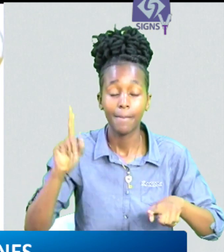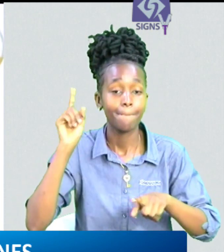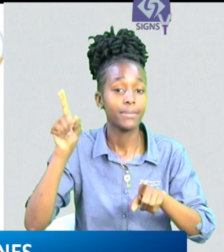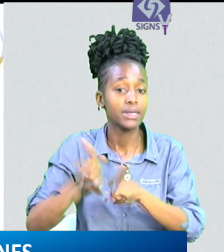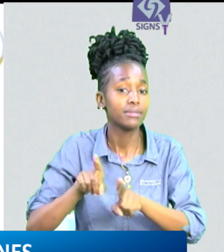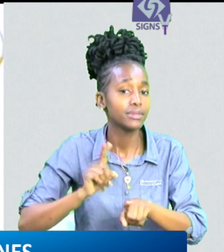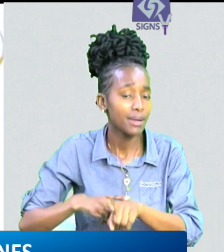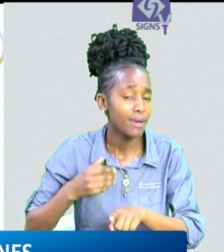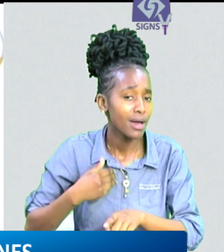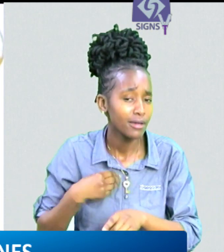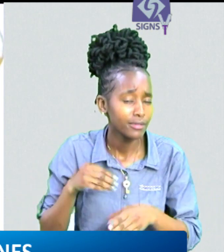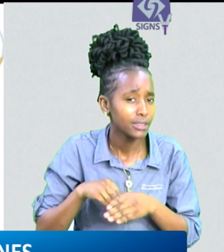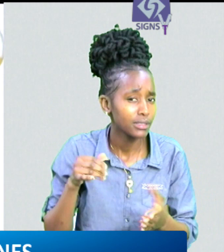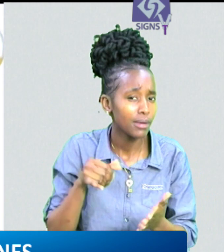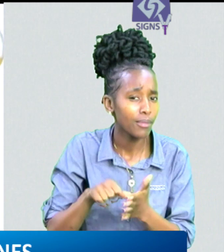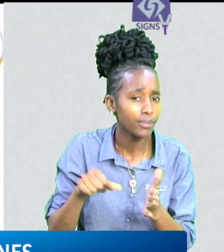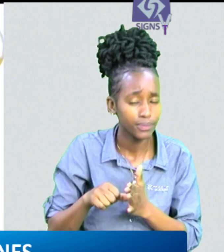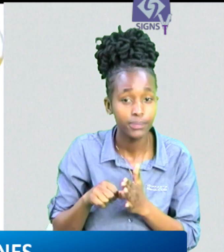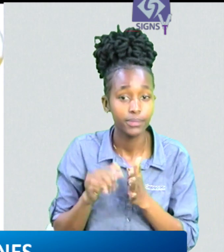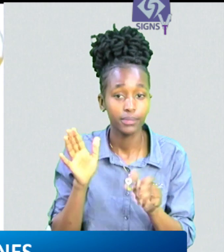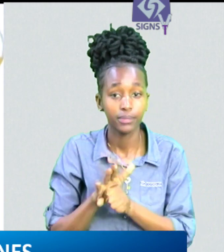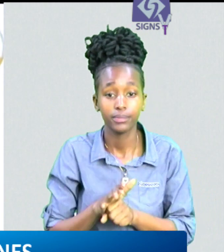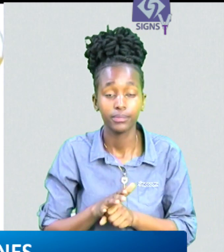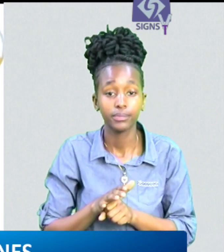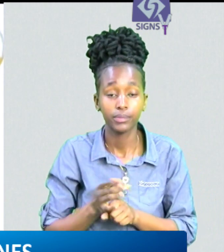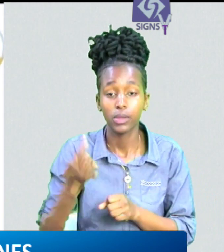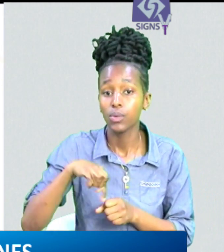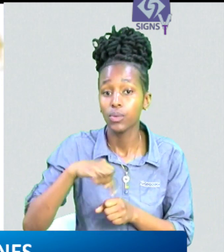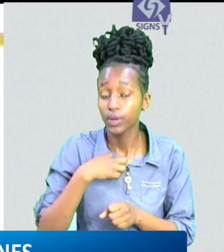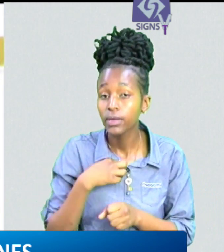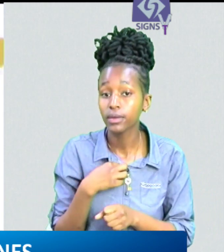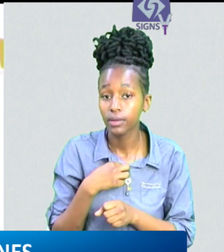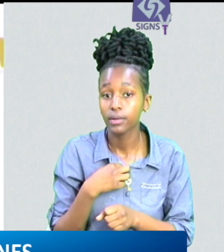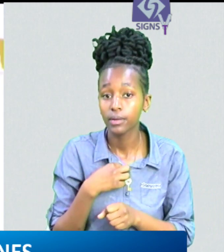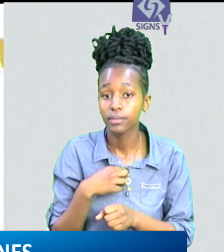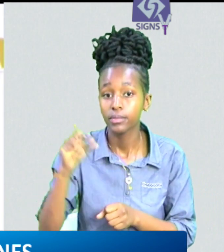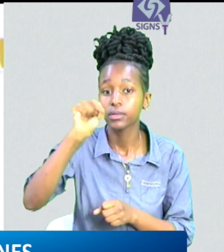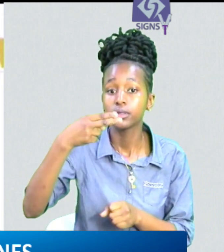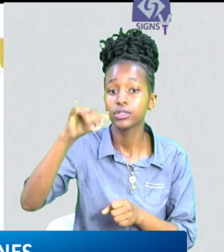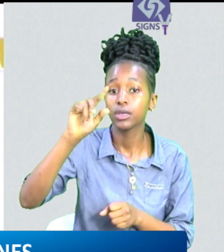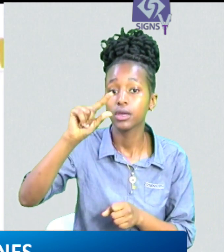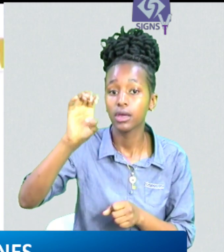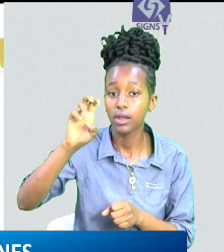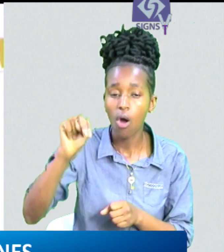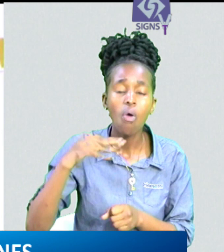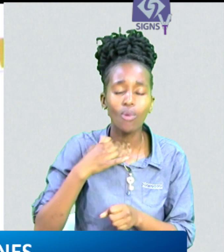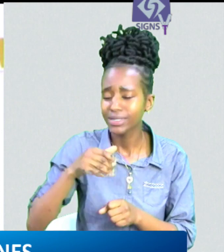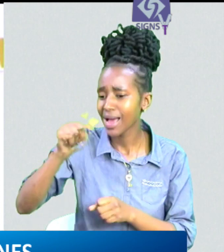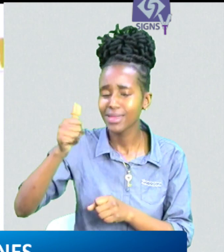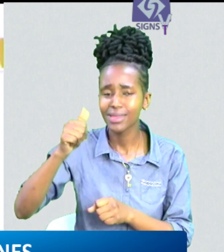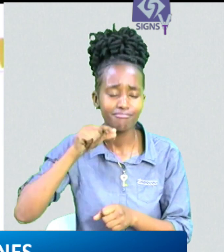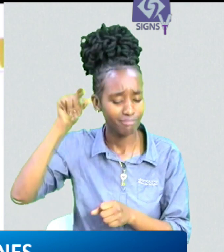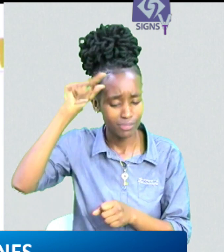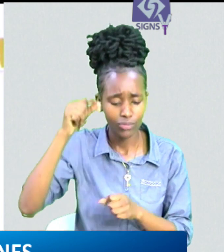passing children into child labor we as children don't want adults to feel for us